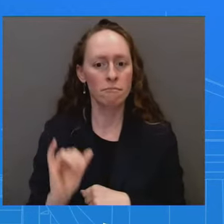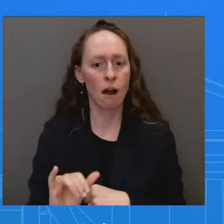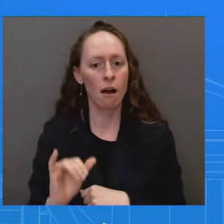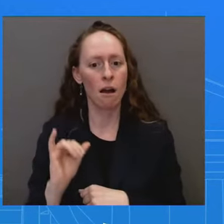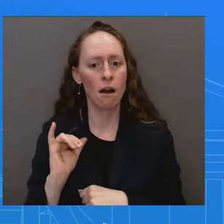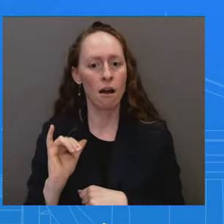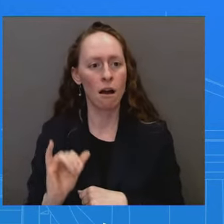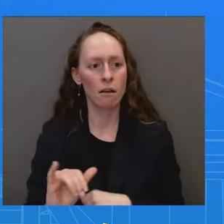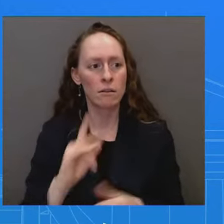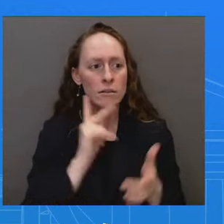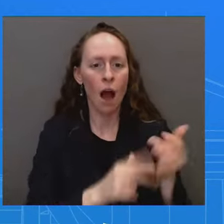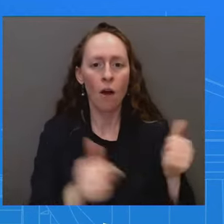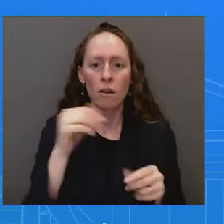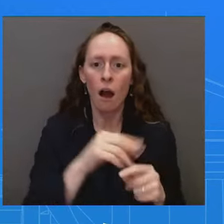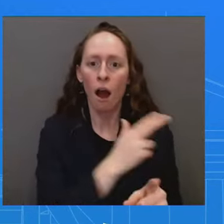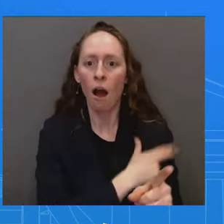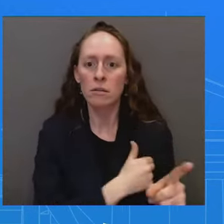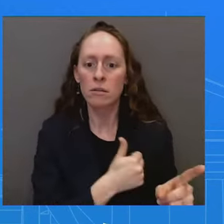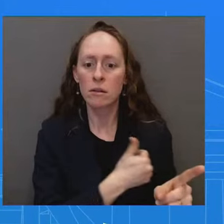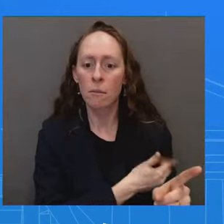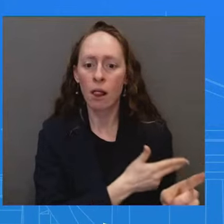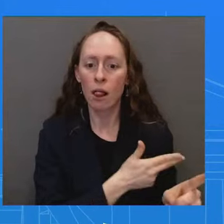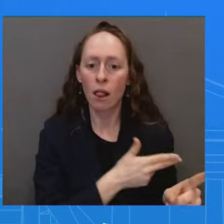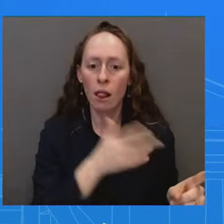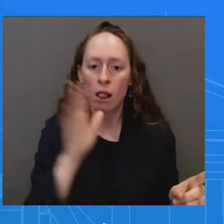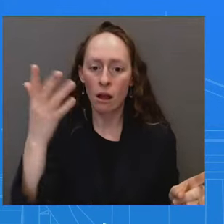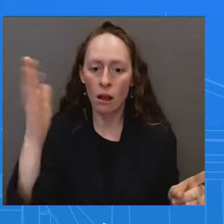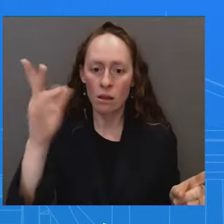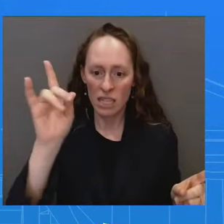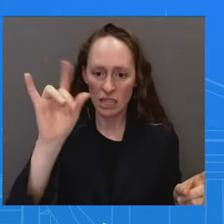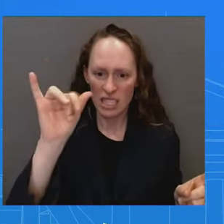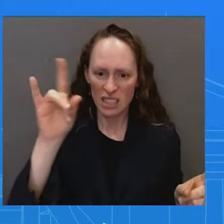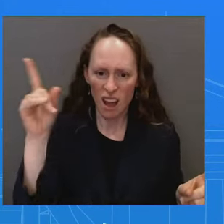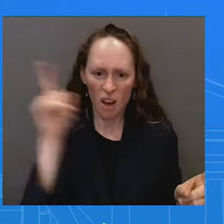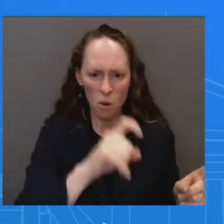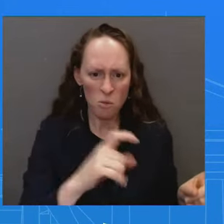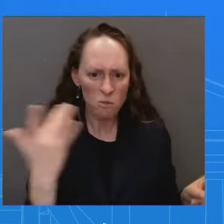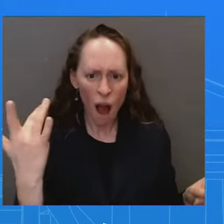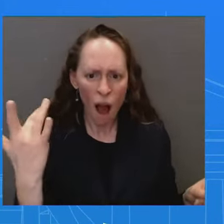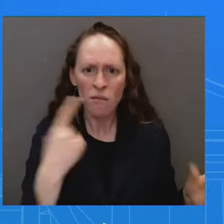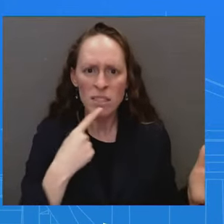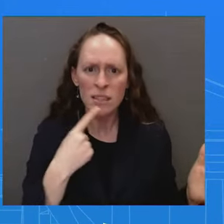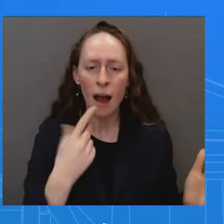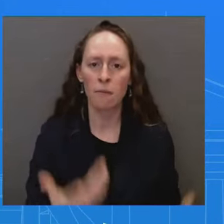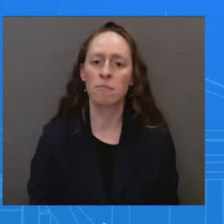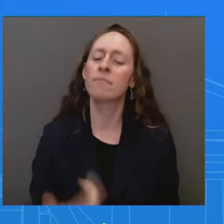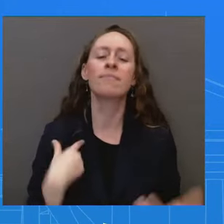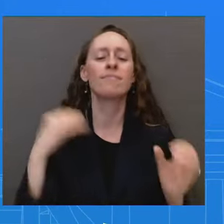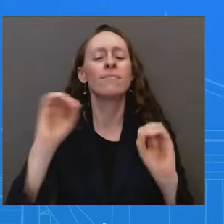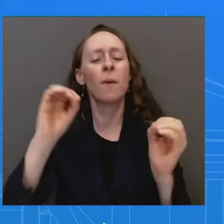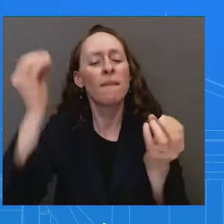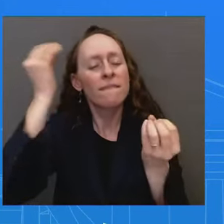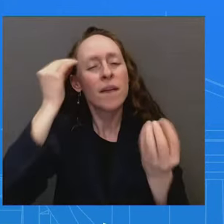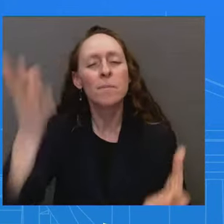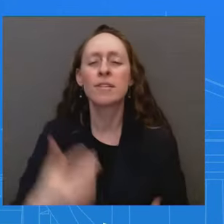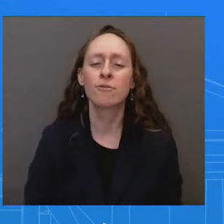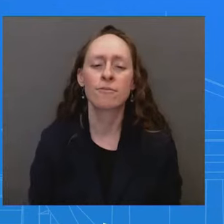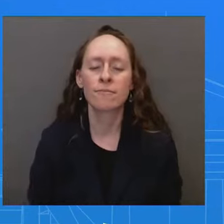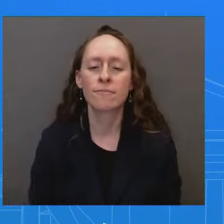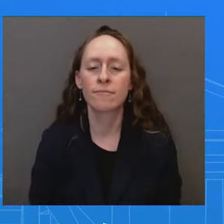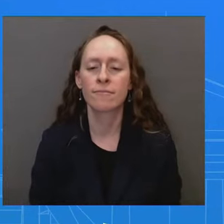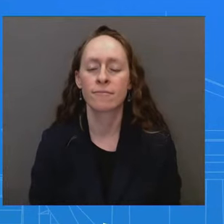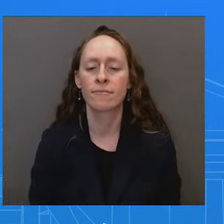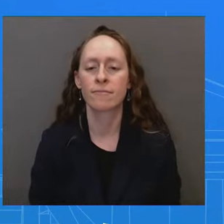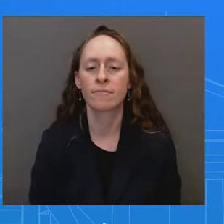Pentagon? don't have any specifics to share. What we know, what we can tell you, is that, as you know, the Pentagon is going to do a review on their process,